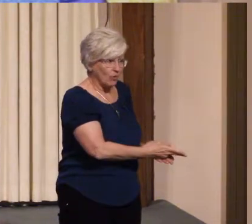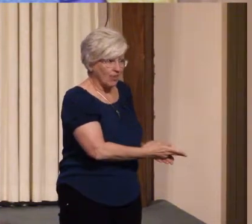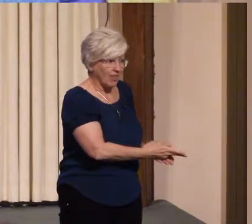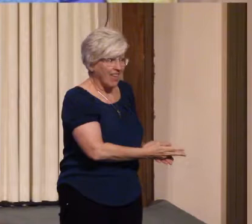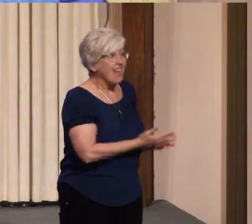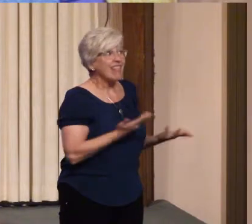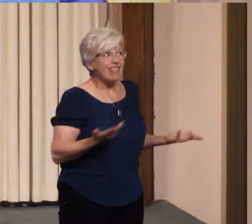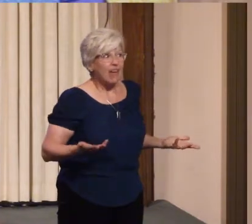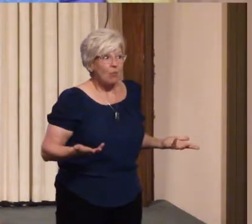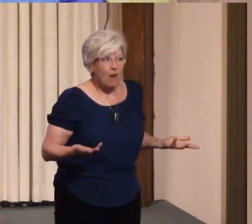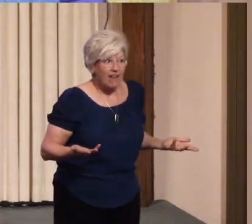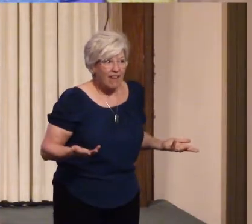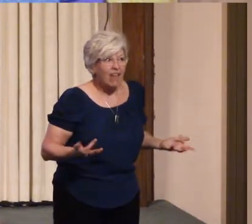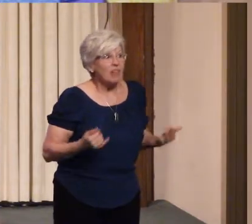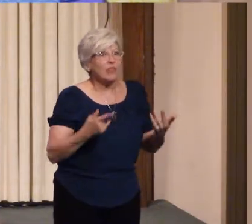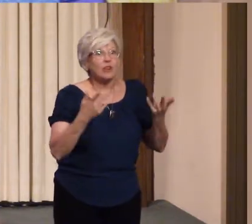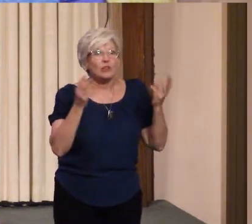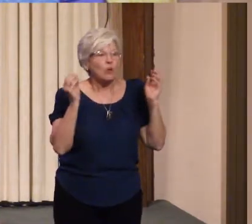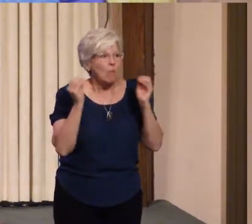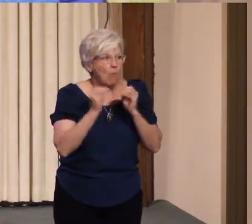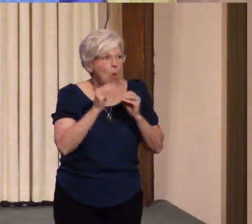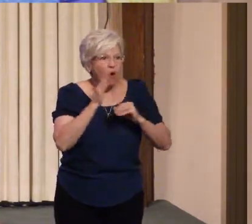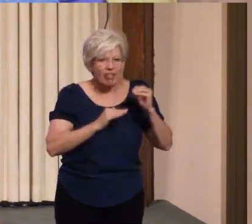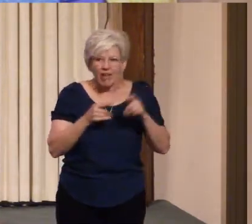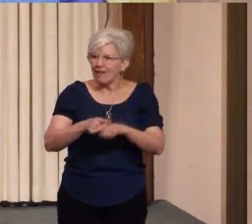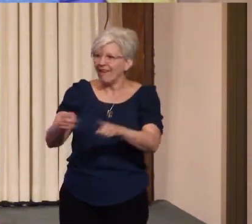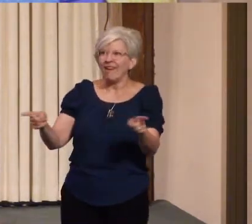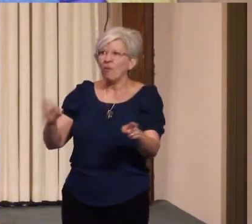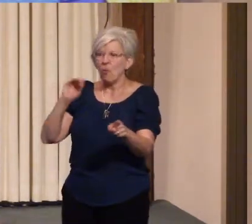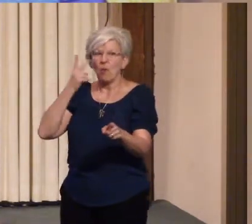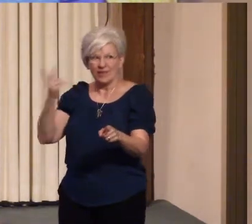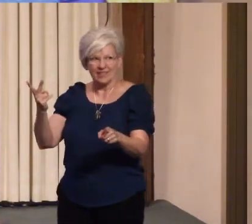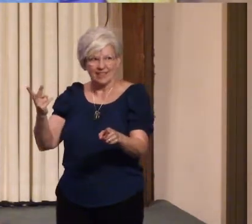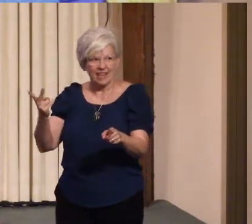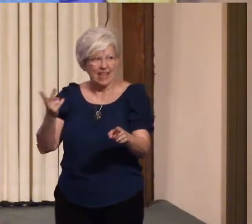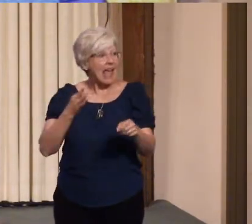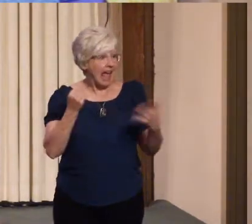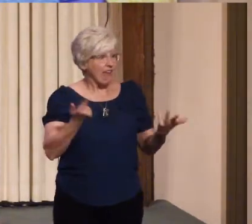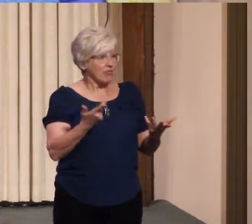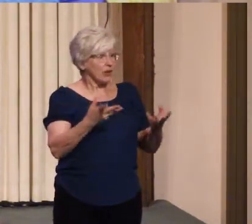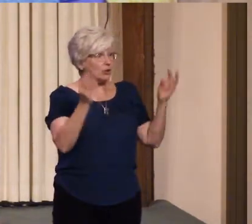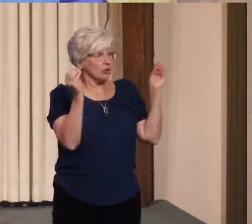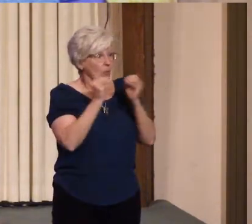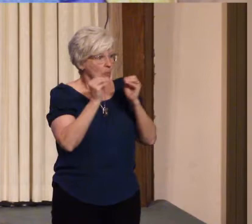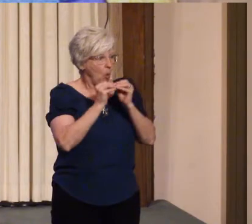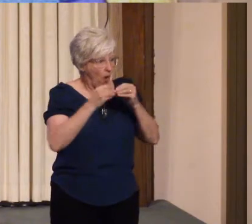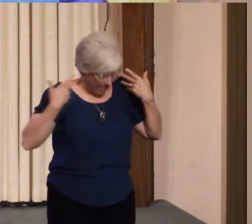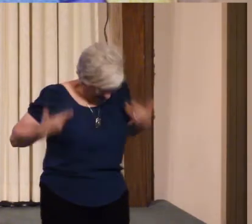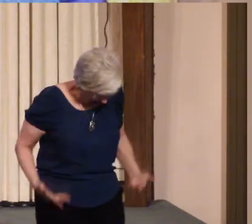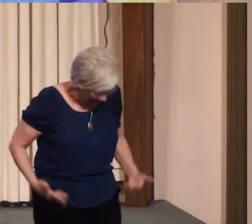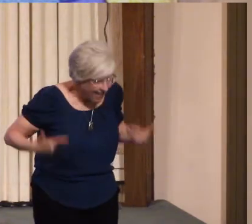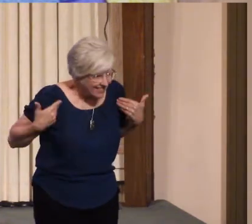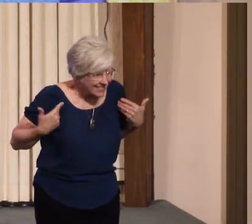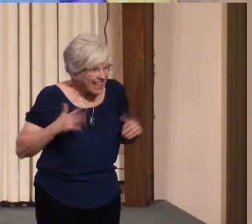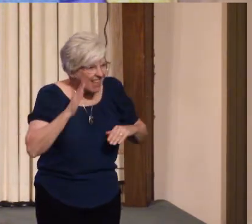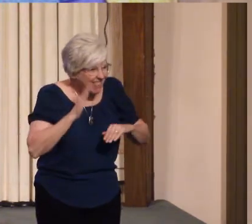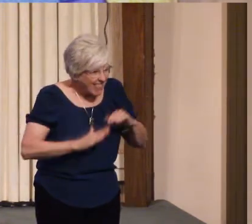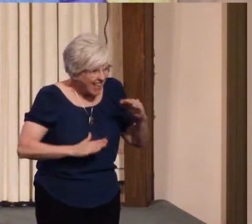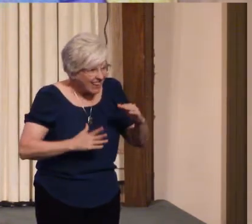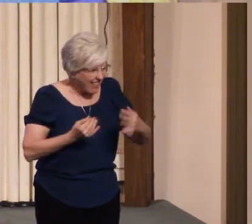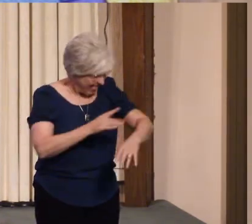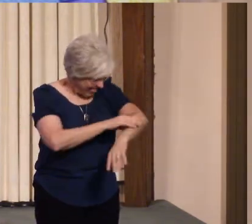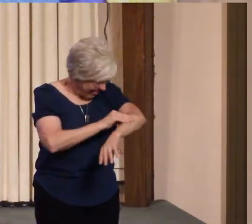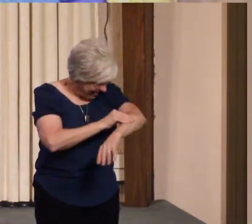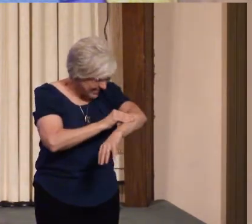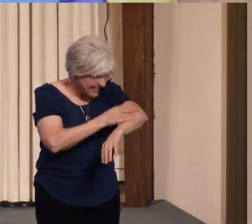than meets the eye and there is more to us than these animals we ride around